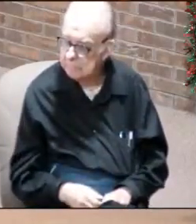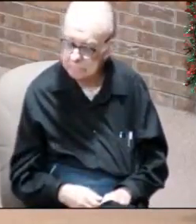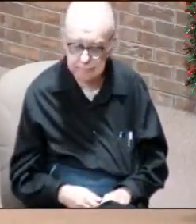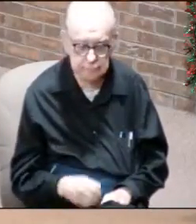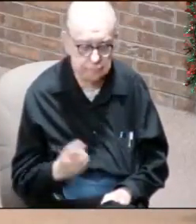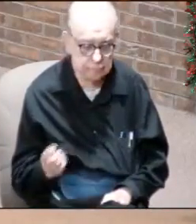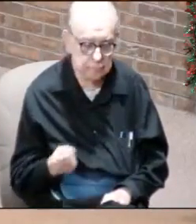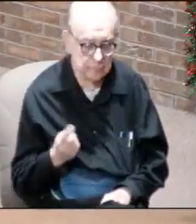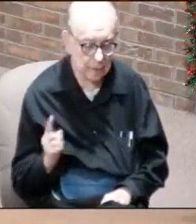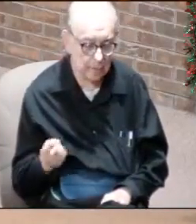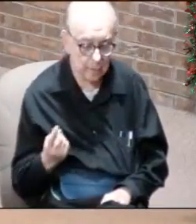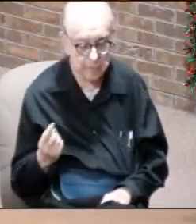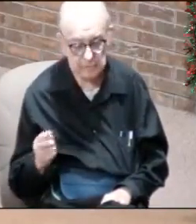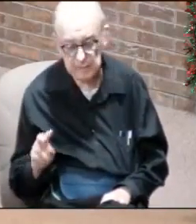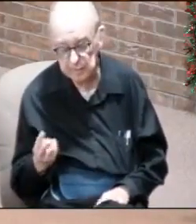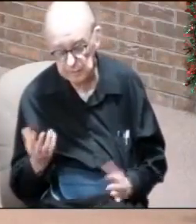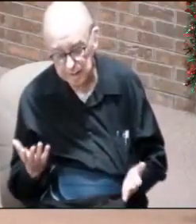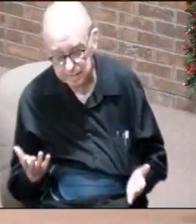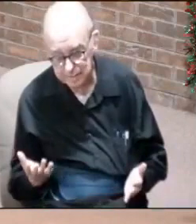It only happened once or twice.